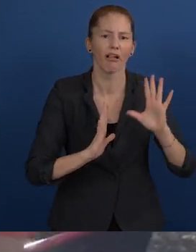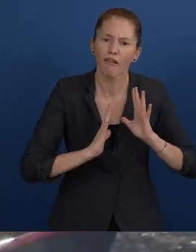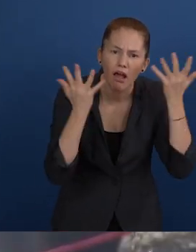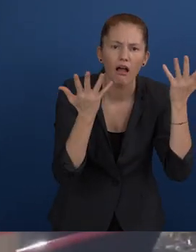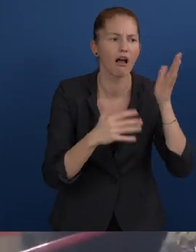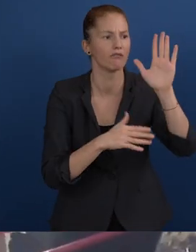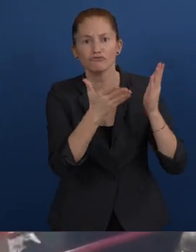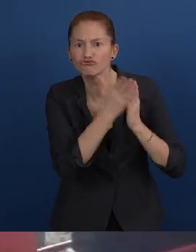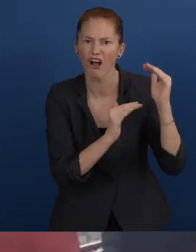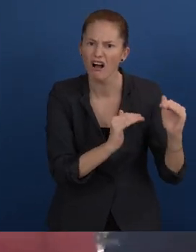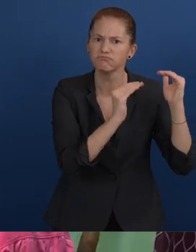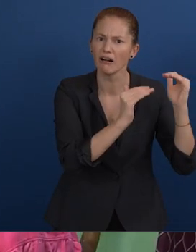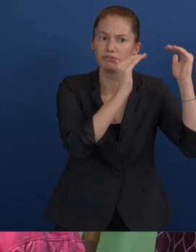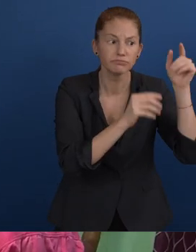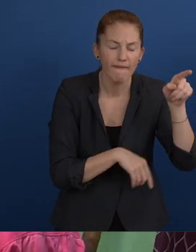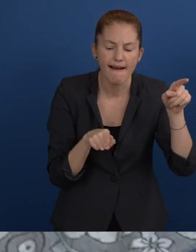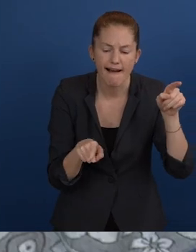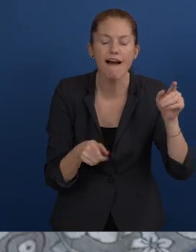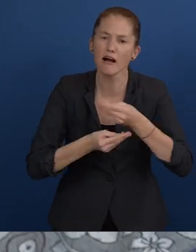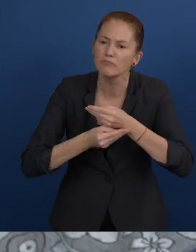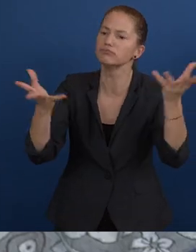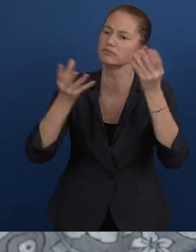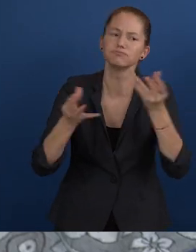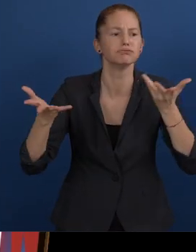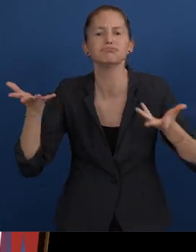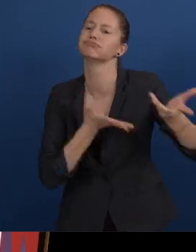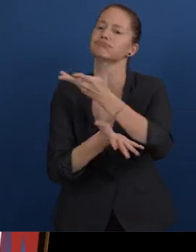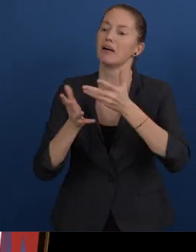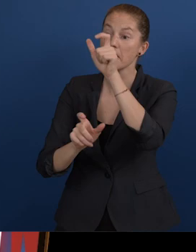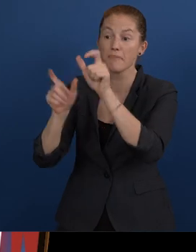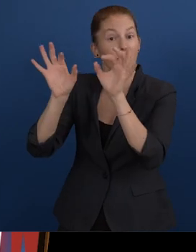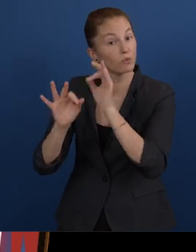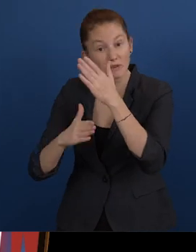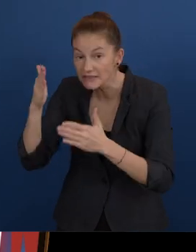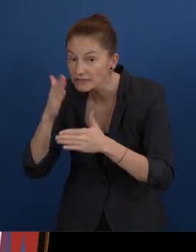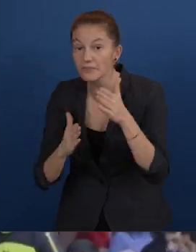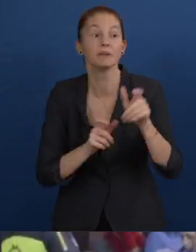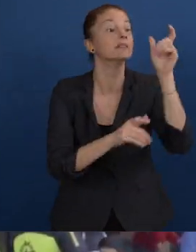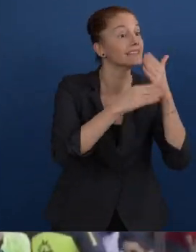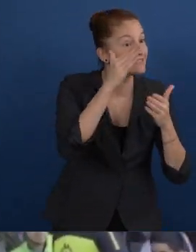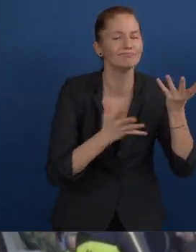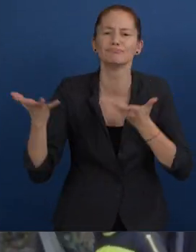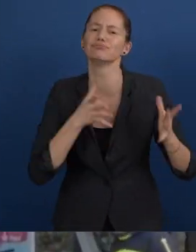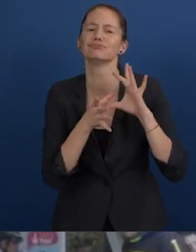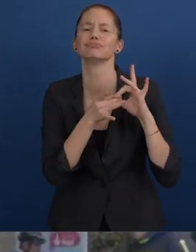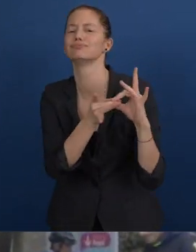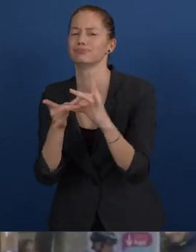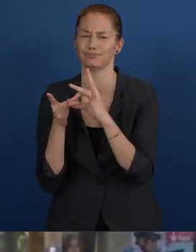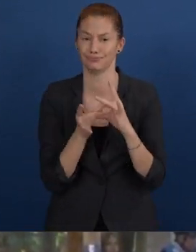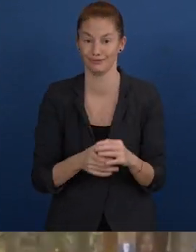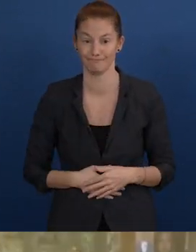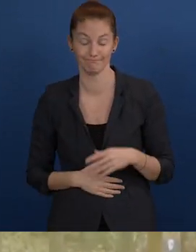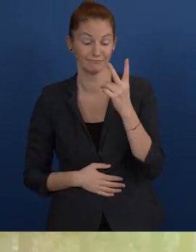and lives of persons with disabilities by engaging with a worldwide network of people with and without